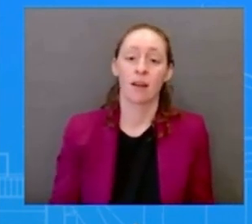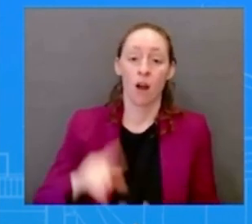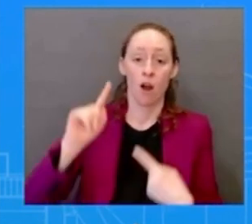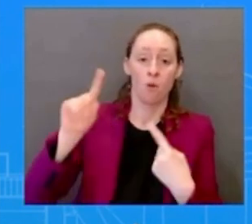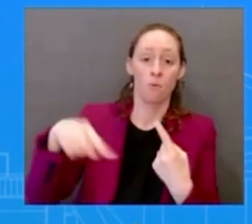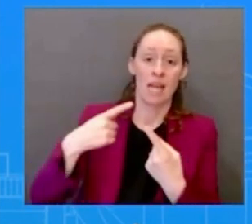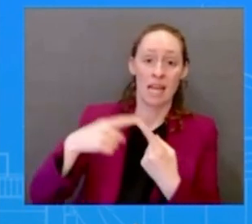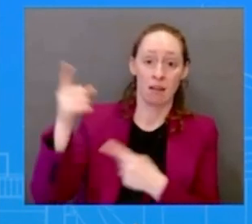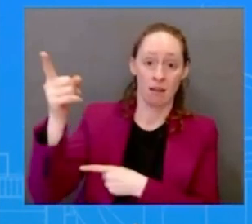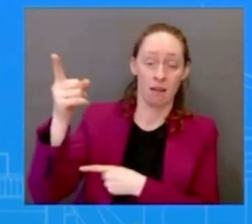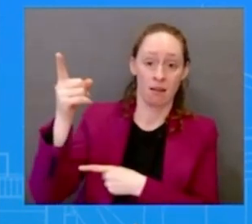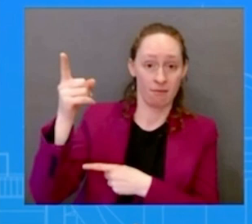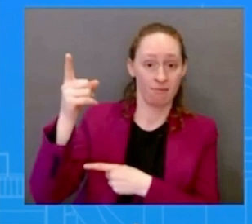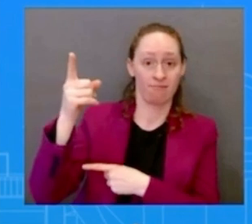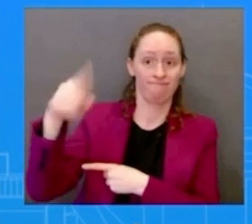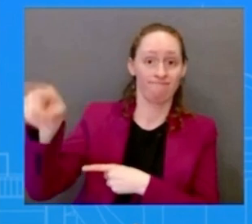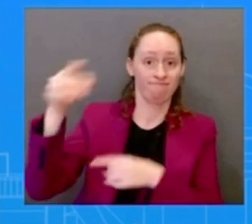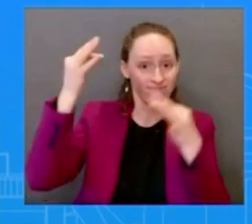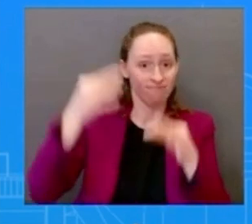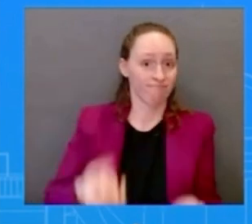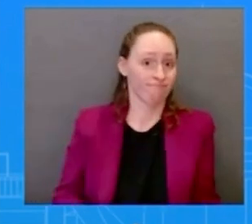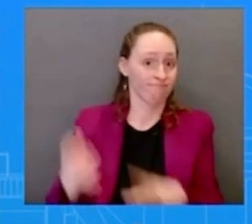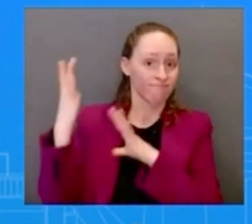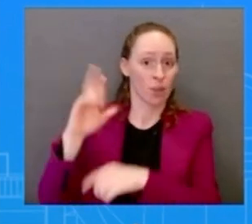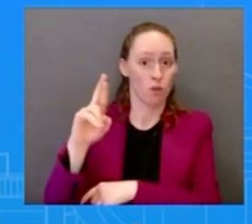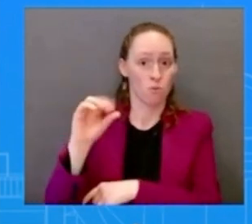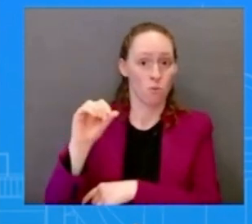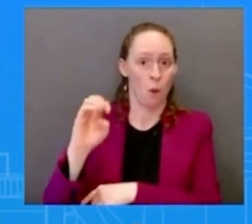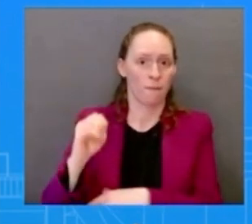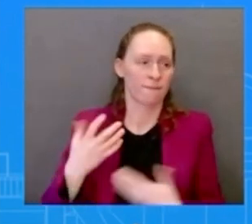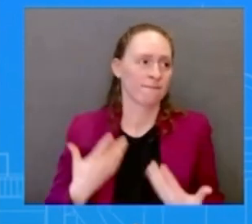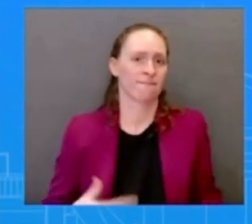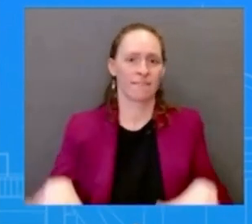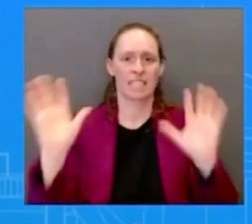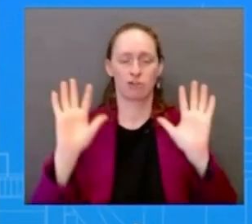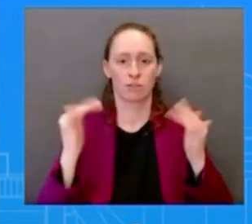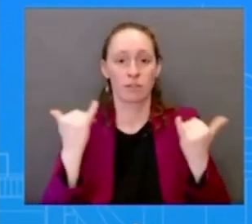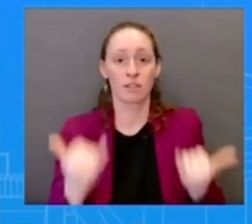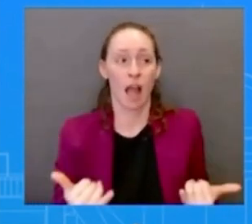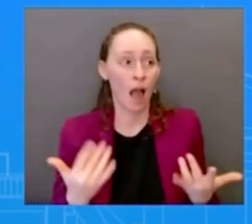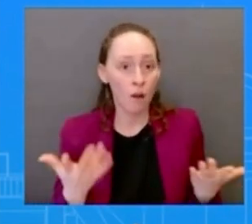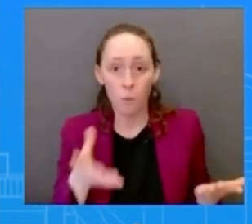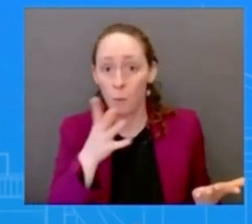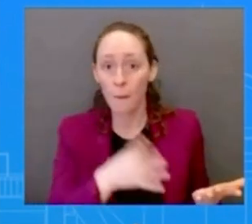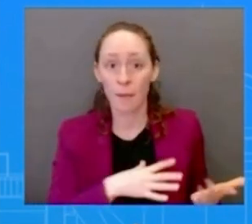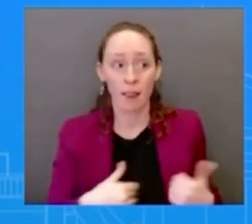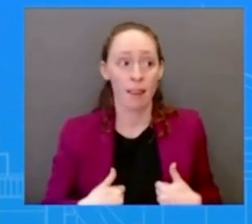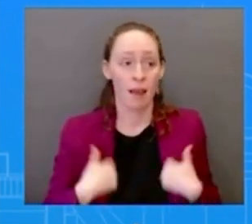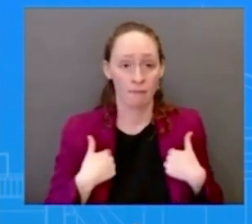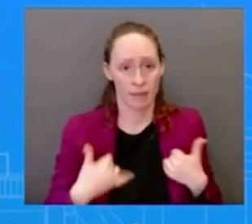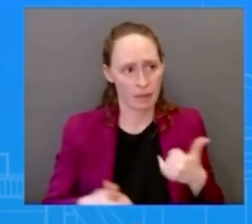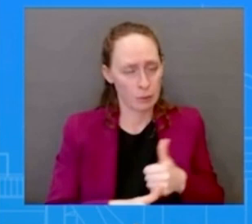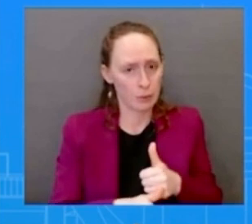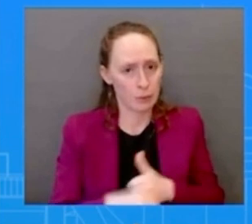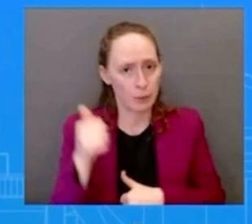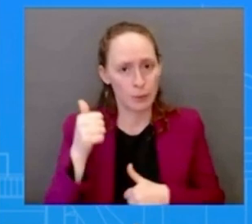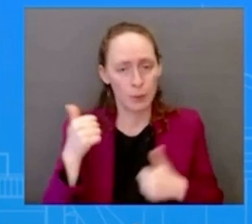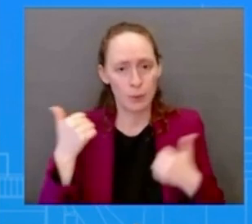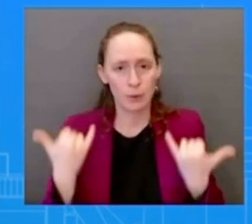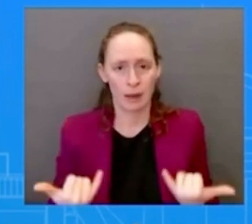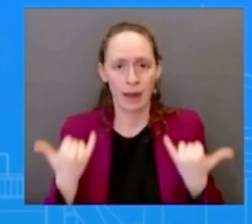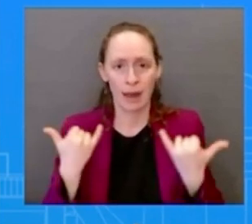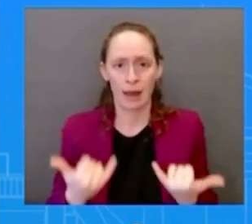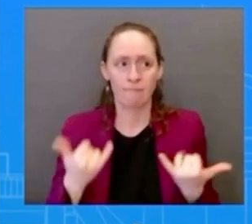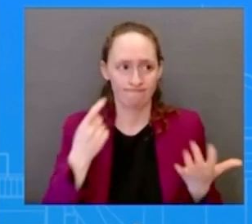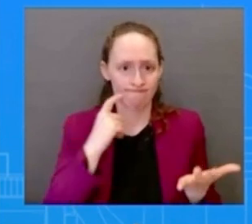in danger and now we're seeing uh anti-abortion legislation across the country again dangerous to the health of